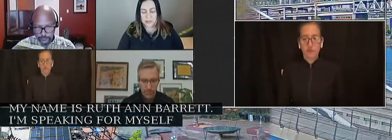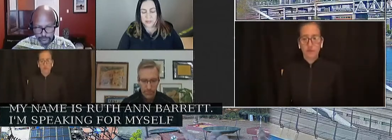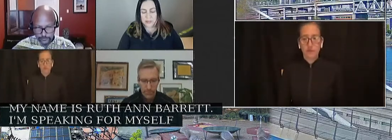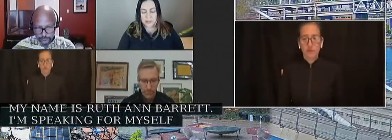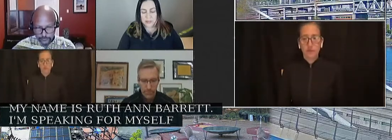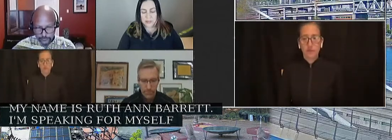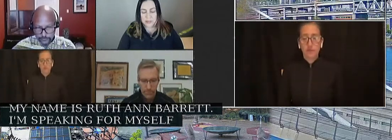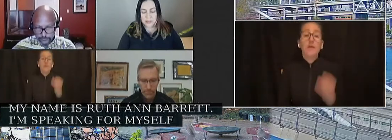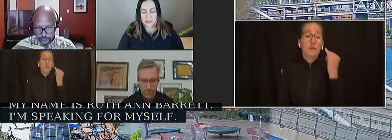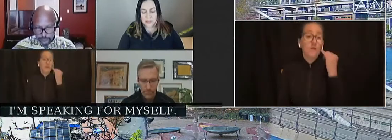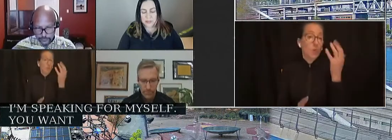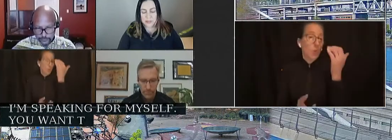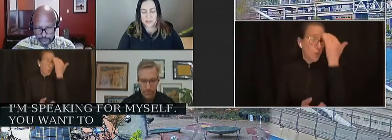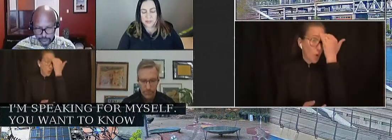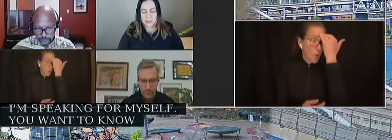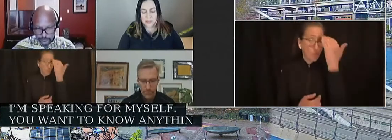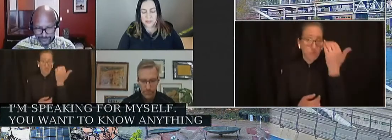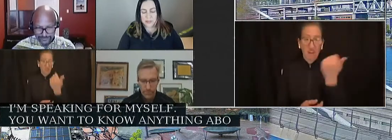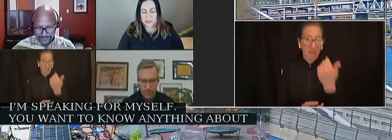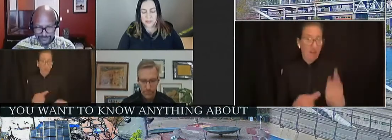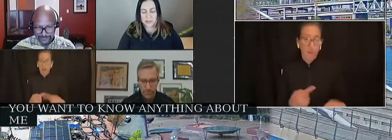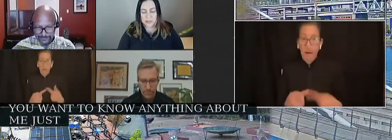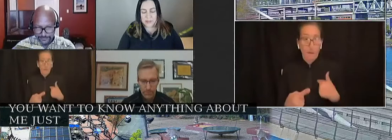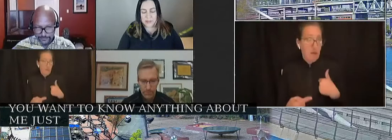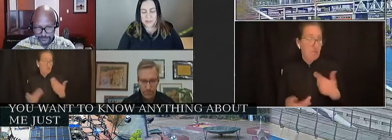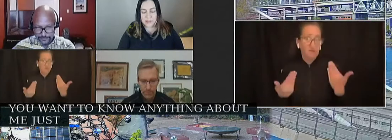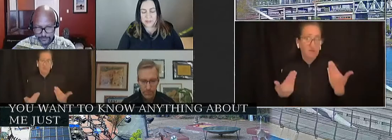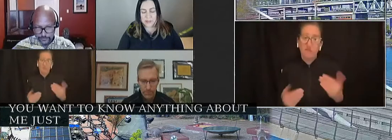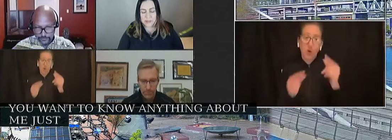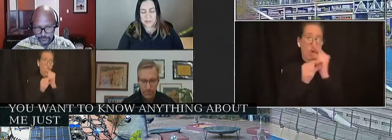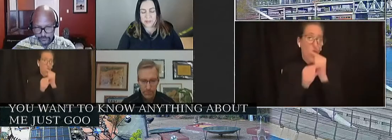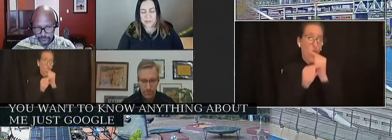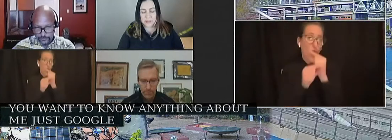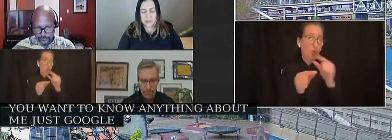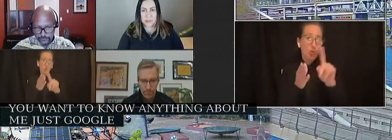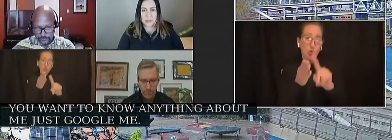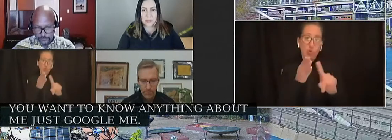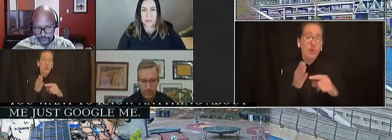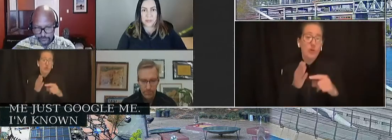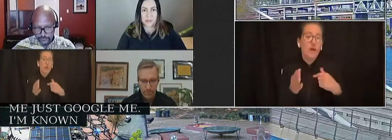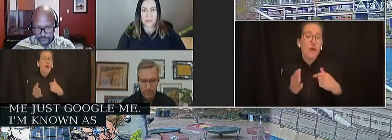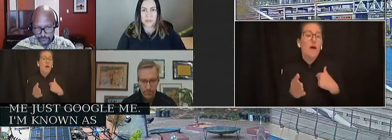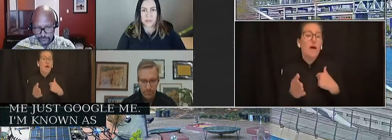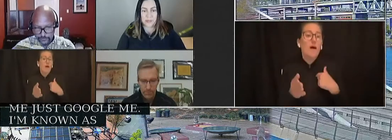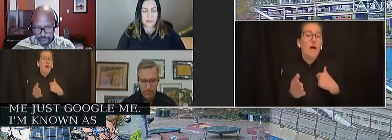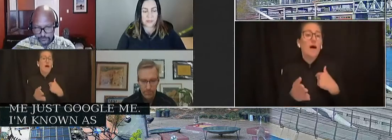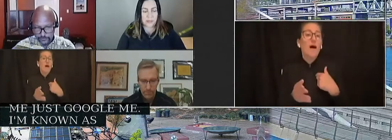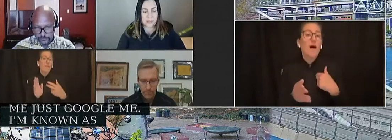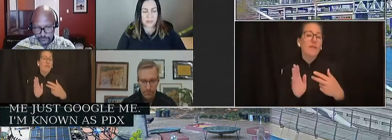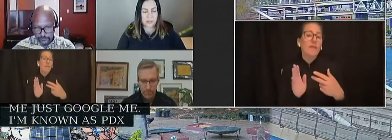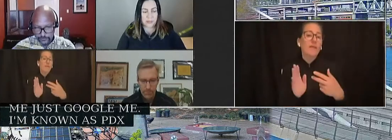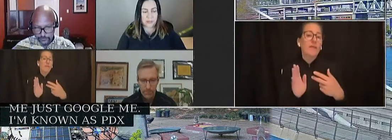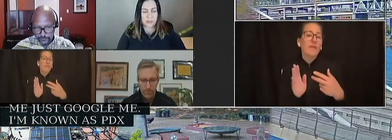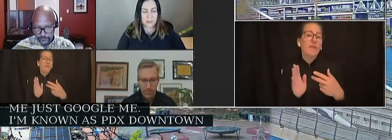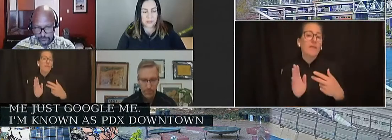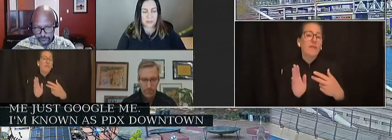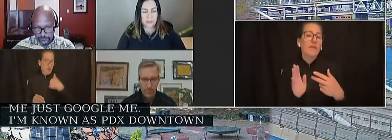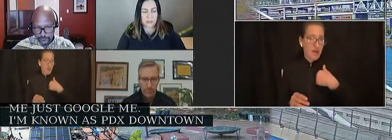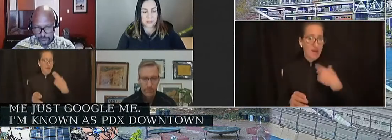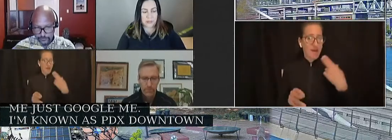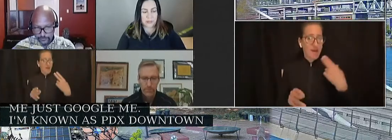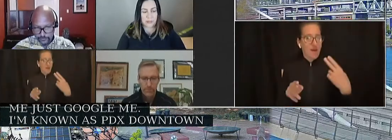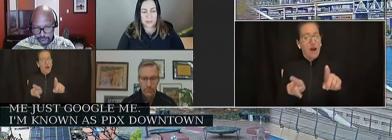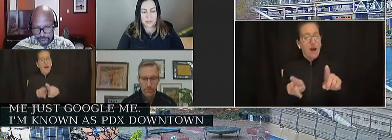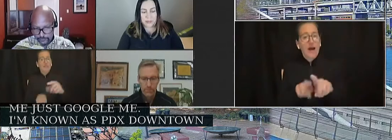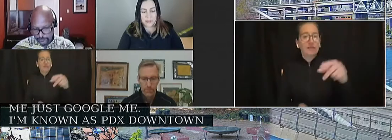want to know anything about me, just Google me. I'm known as PDX Downtowner Online. So